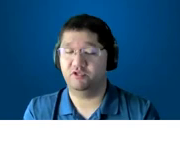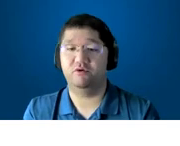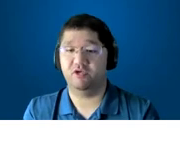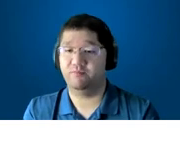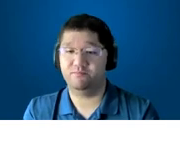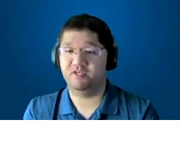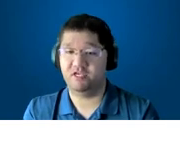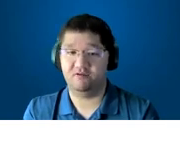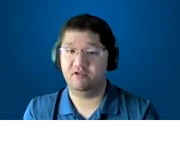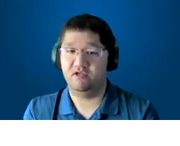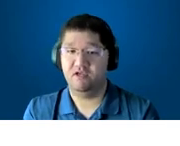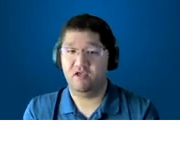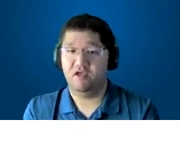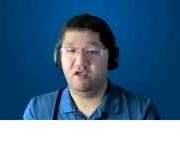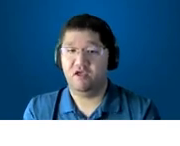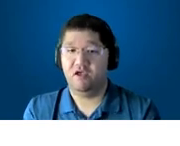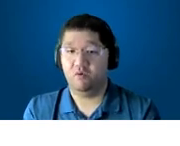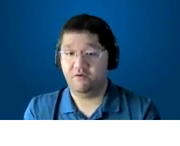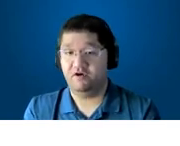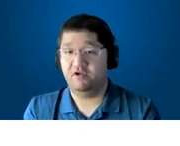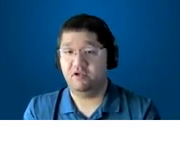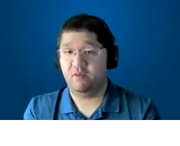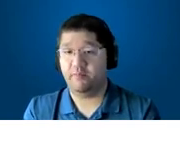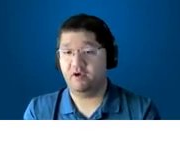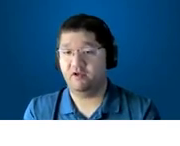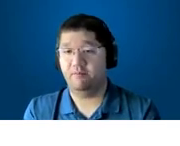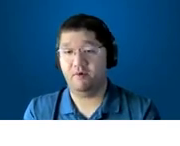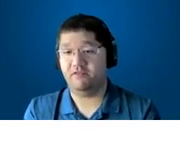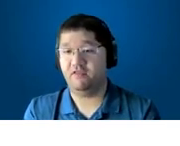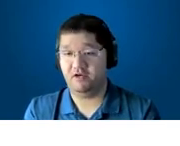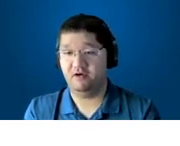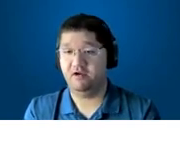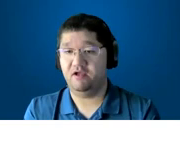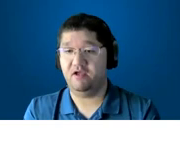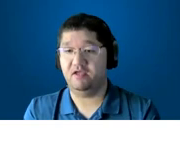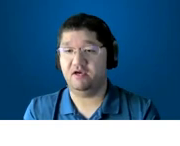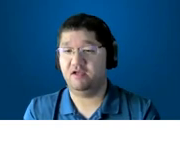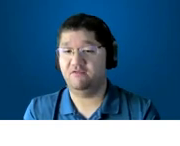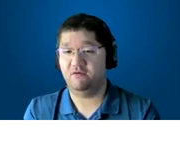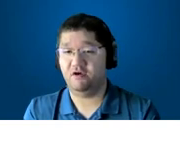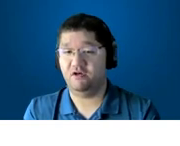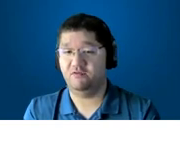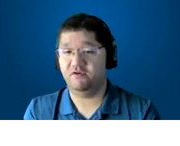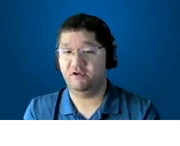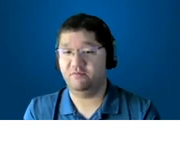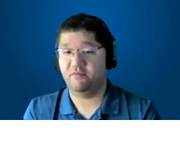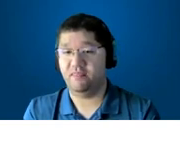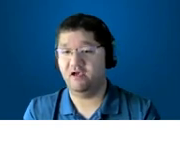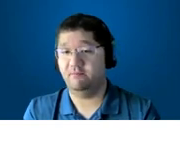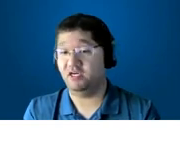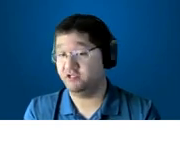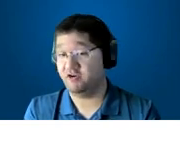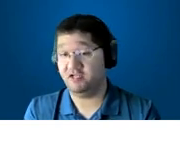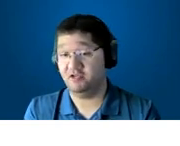really going up and down however about a month later i got a phone call from